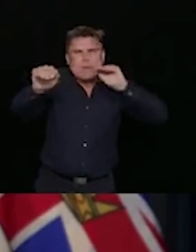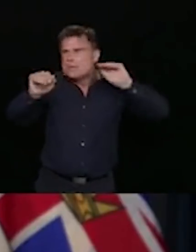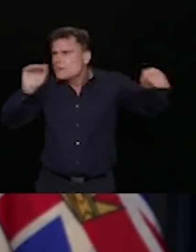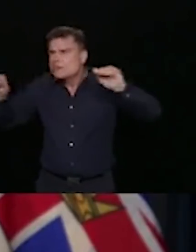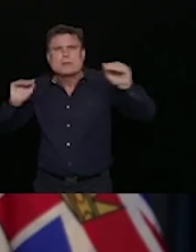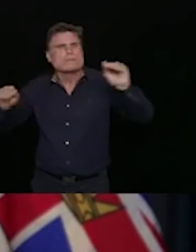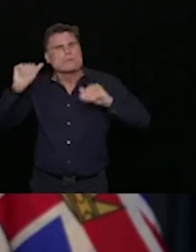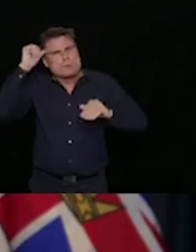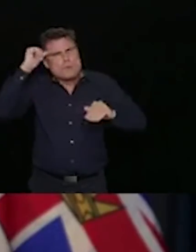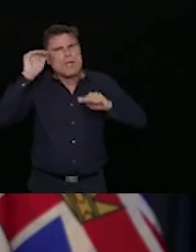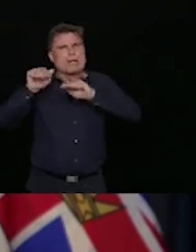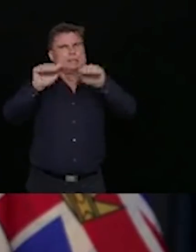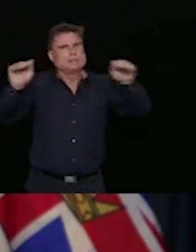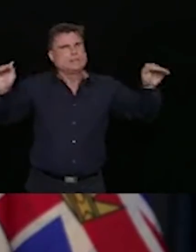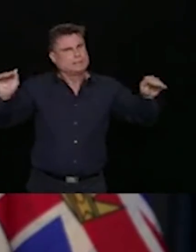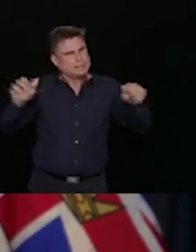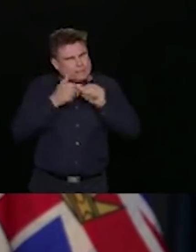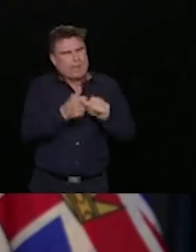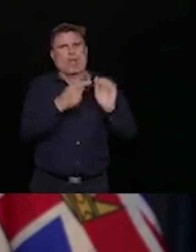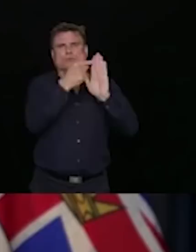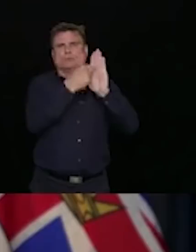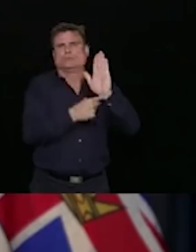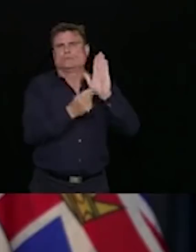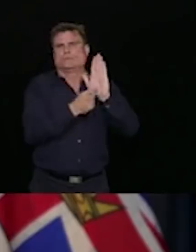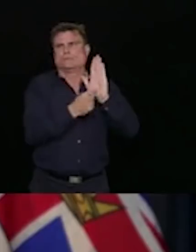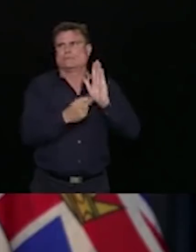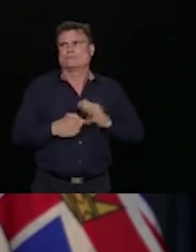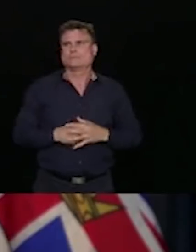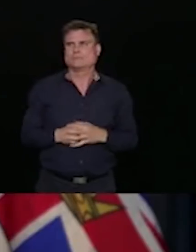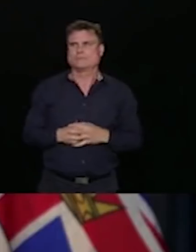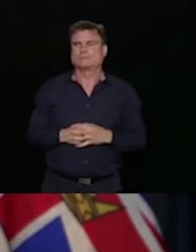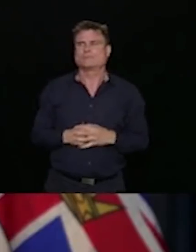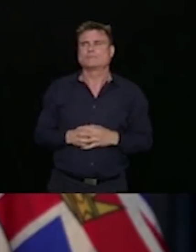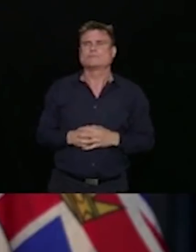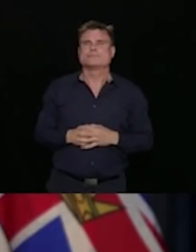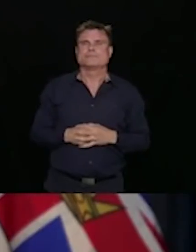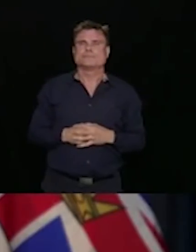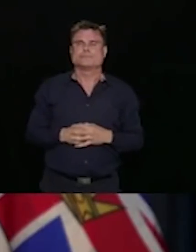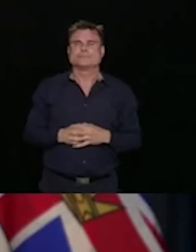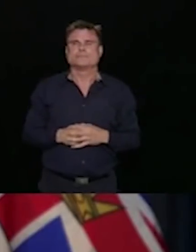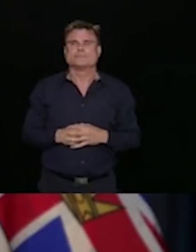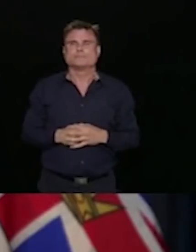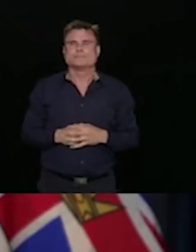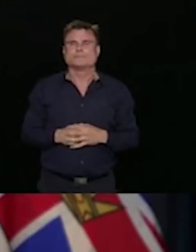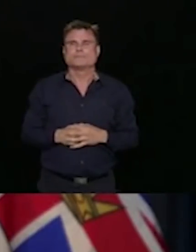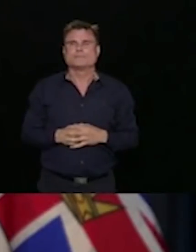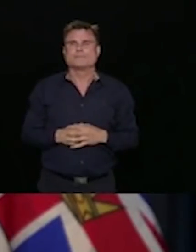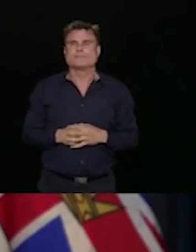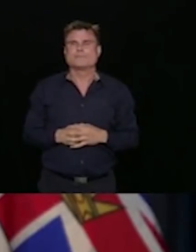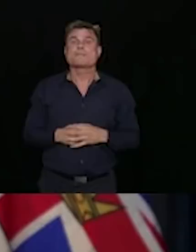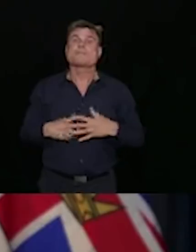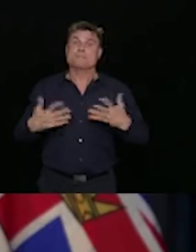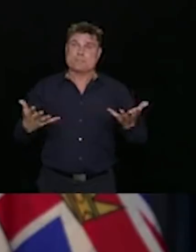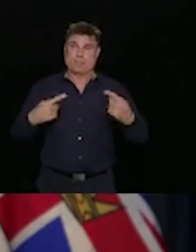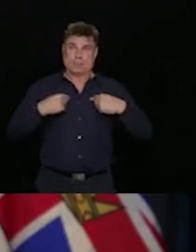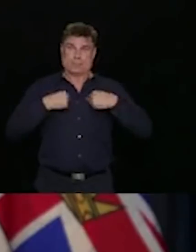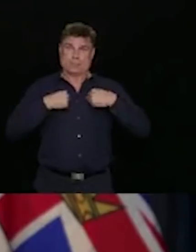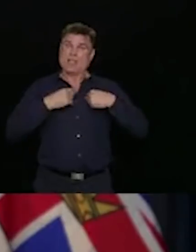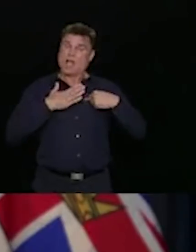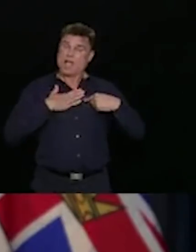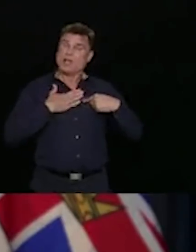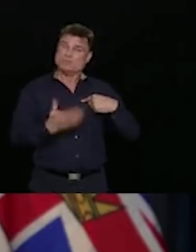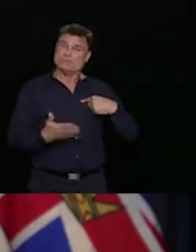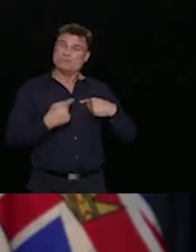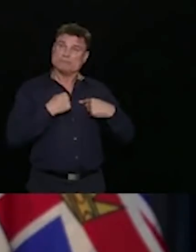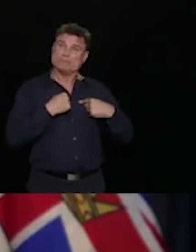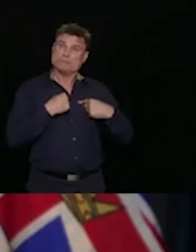BC. And we can go back to doing that. As I said on Friday, I'm not typically very active on social media. But I